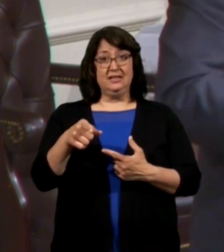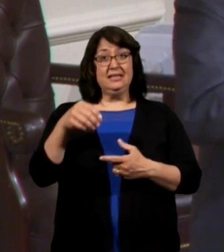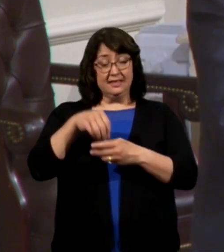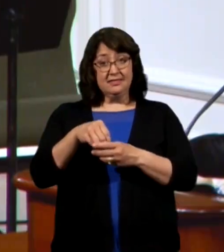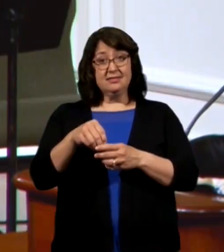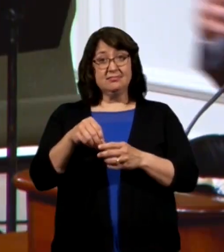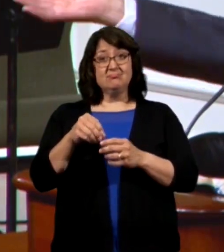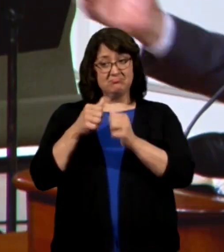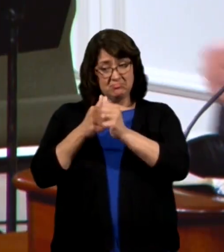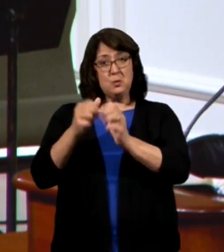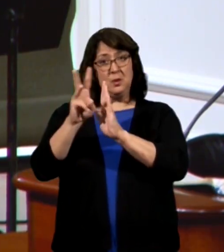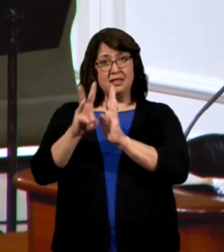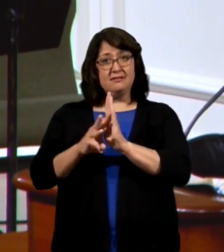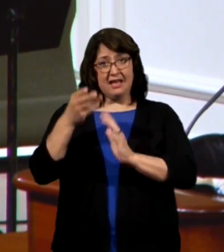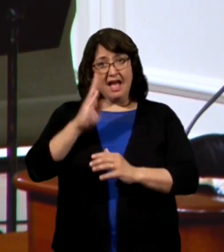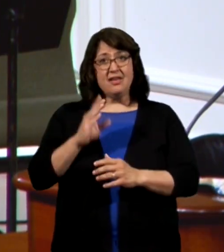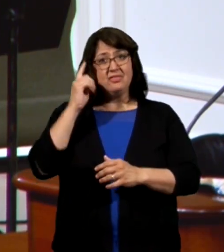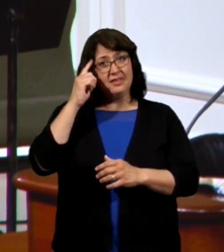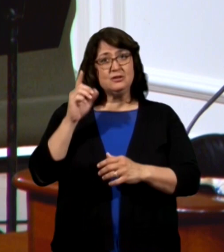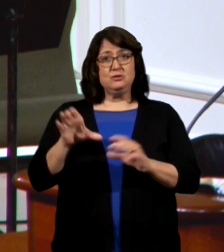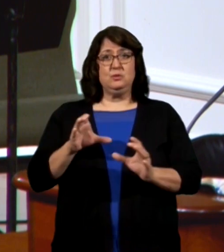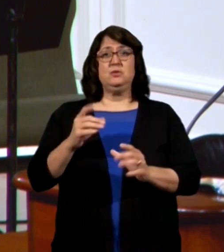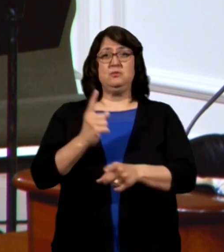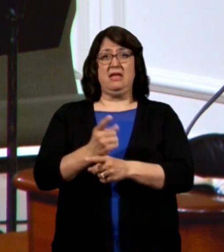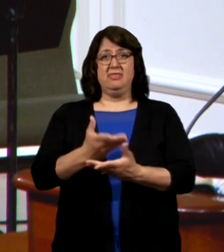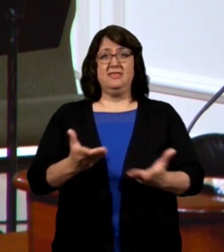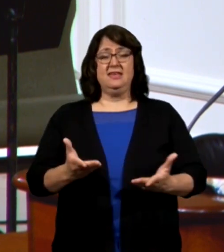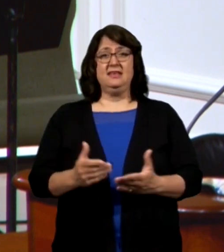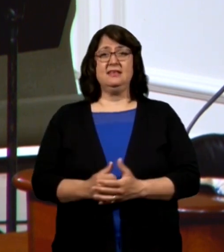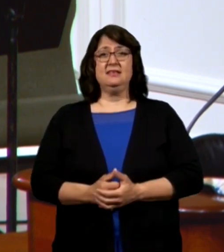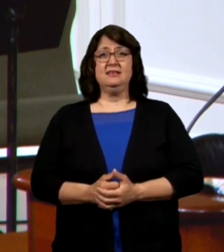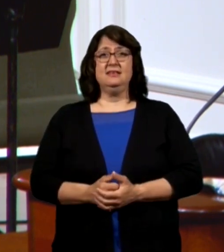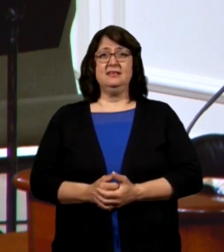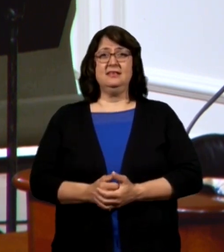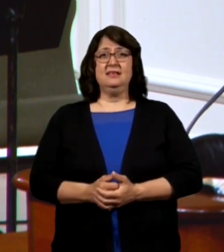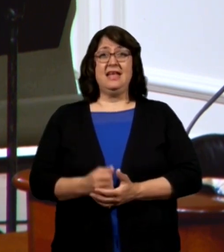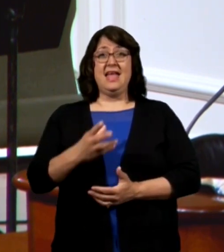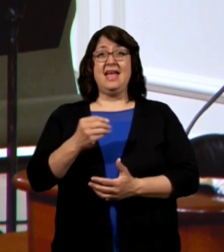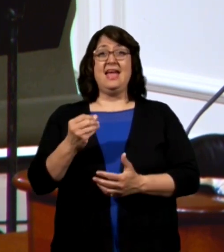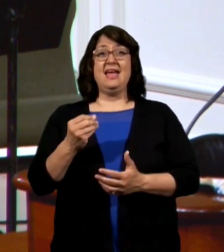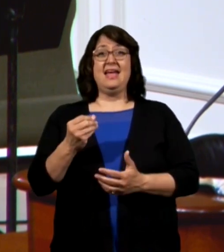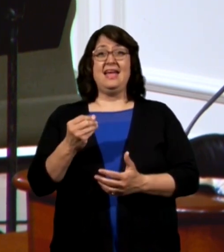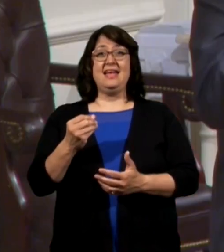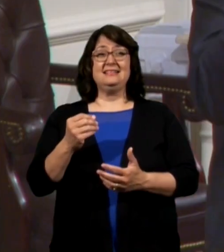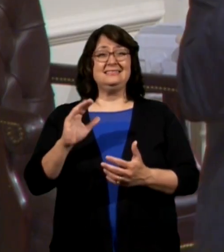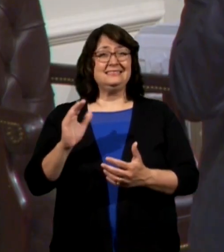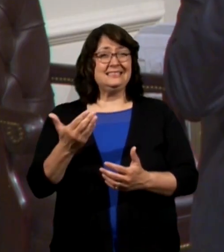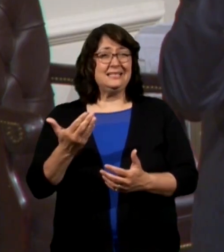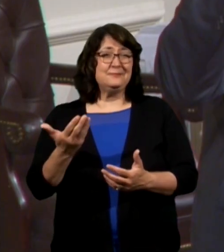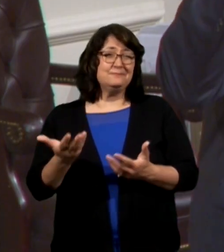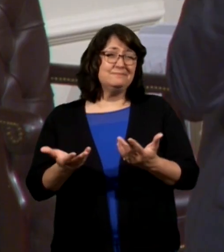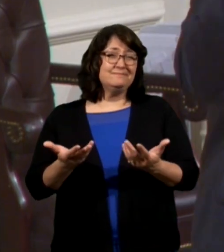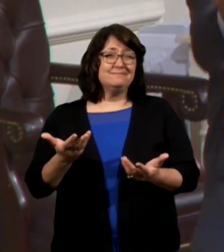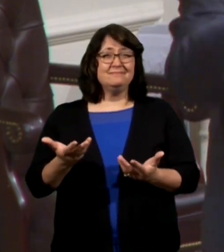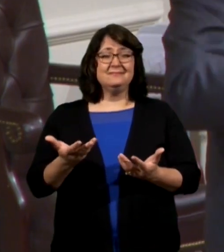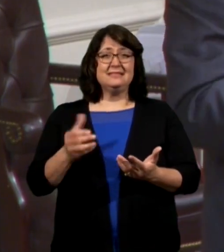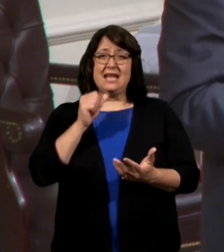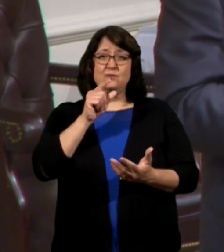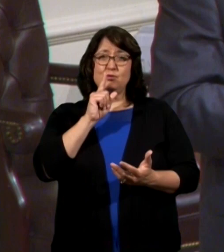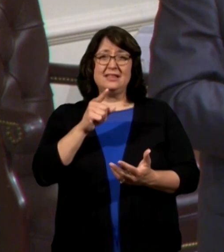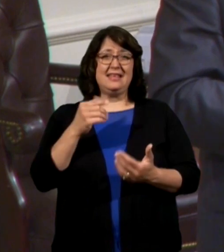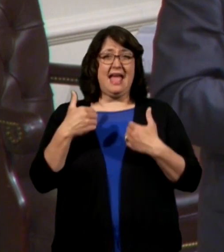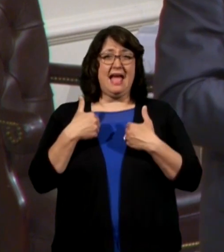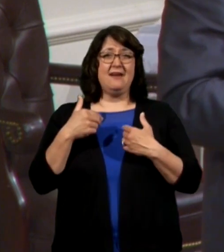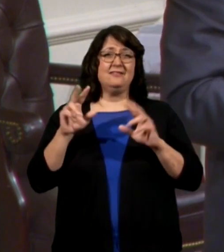will of God and thinking you're doing the right thing. And then there doesn't seem to be the fruit